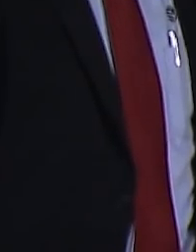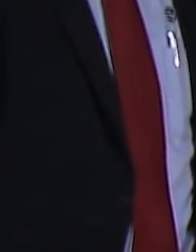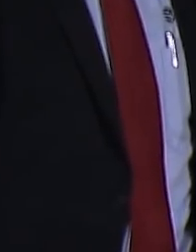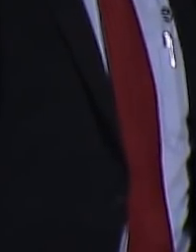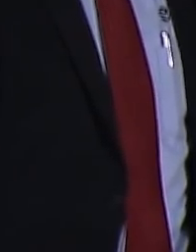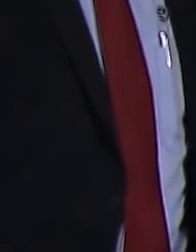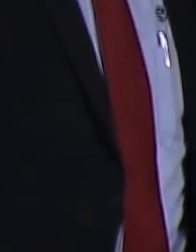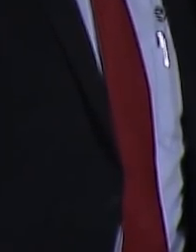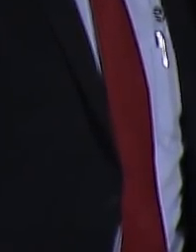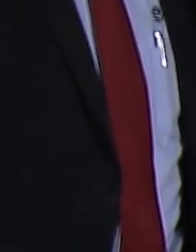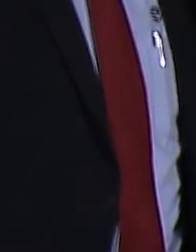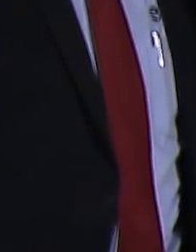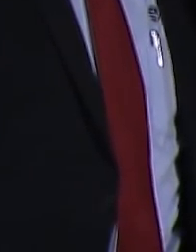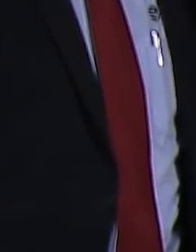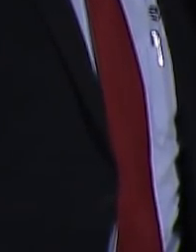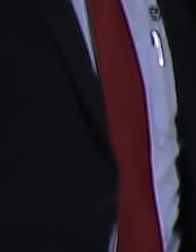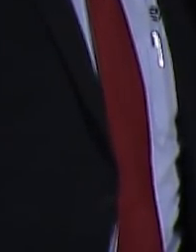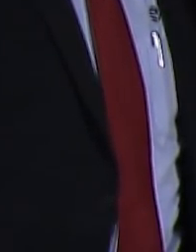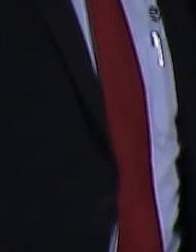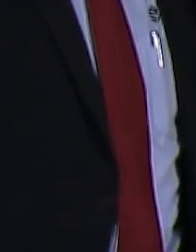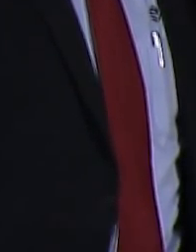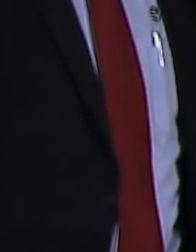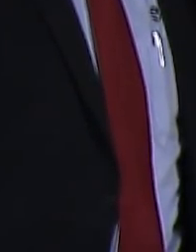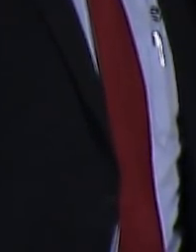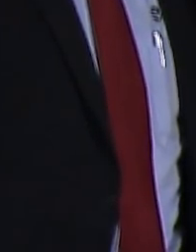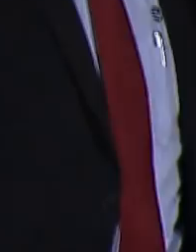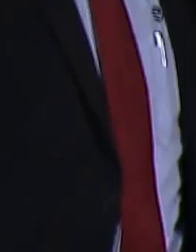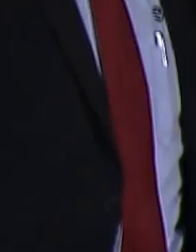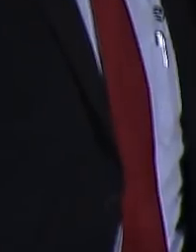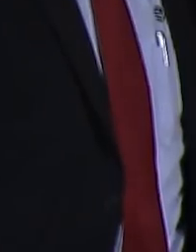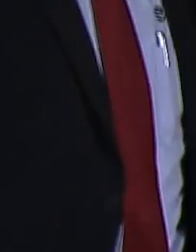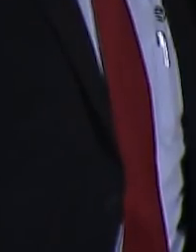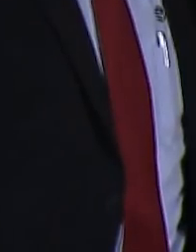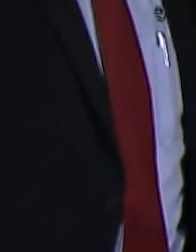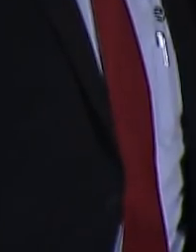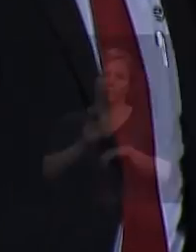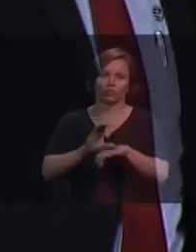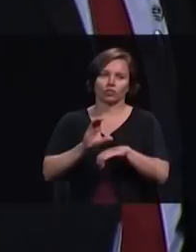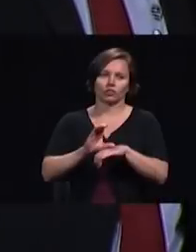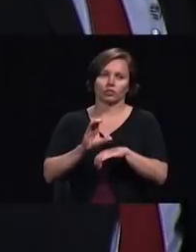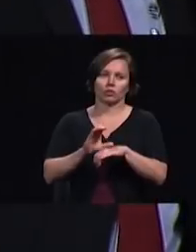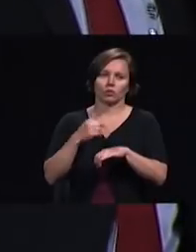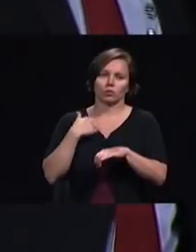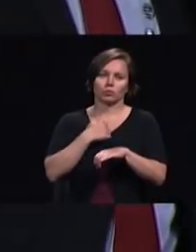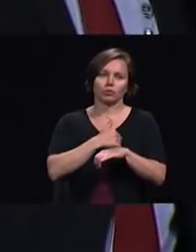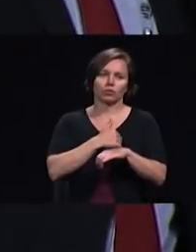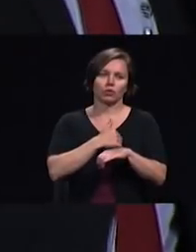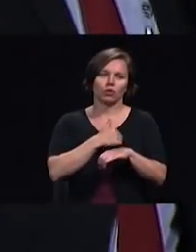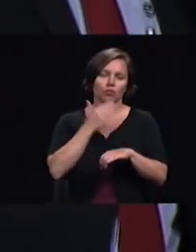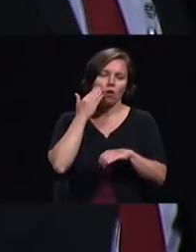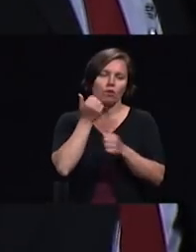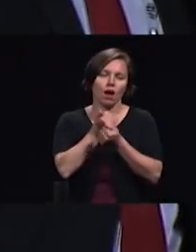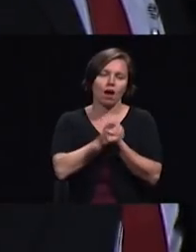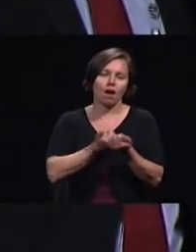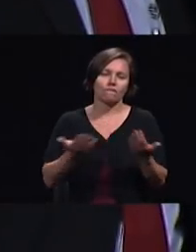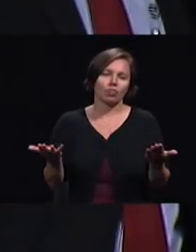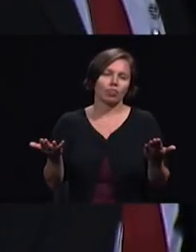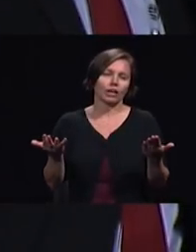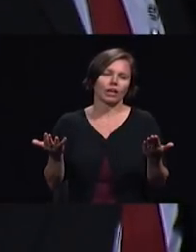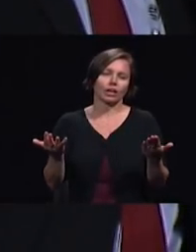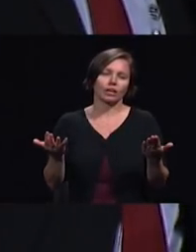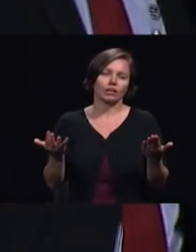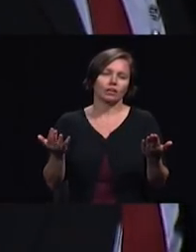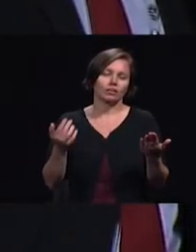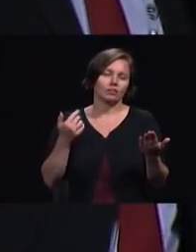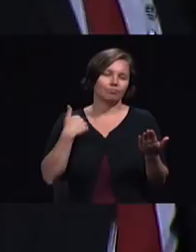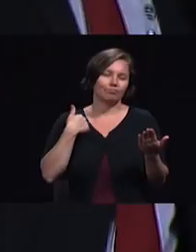We realize we're coming to the very end of time. Everything around us seems to be crumbling, and we